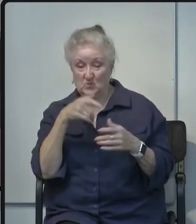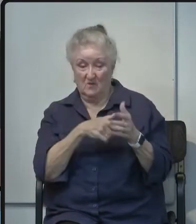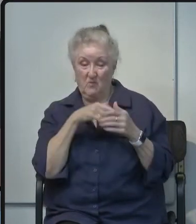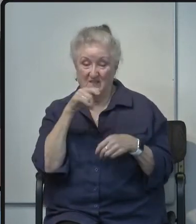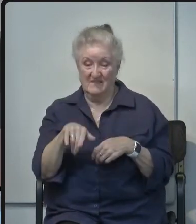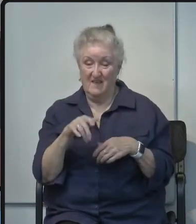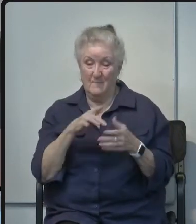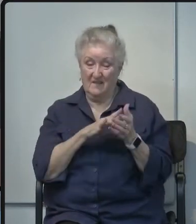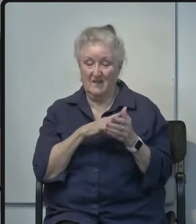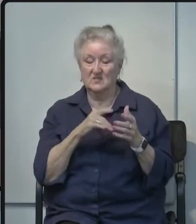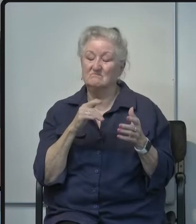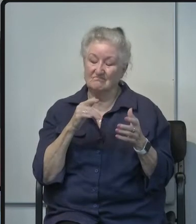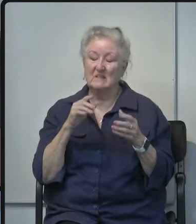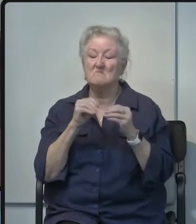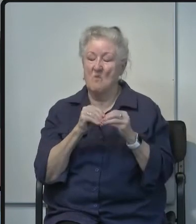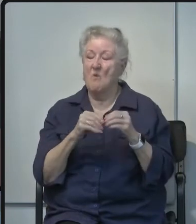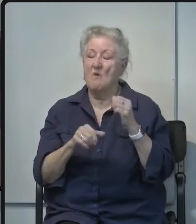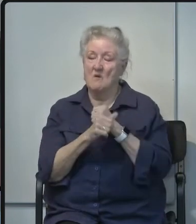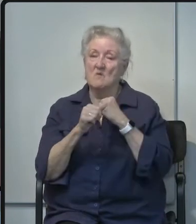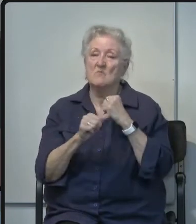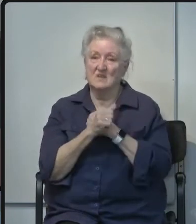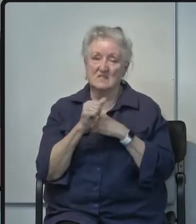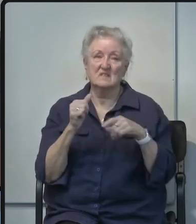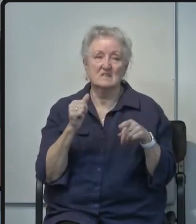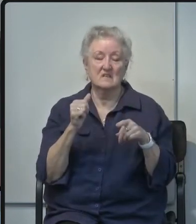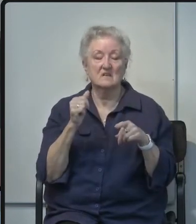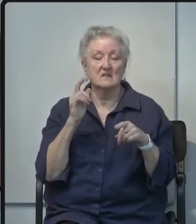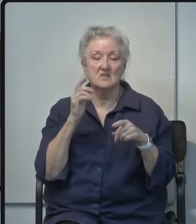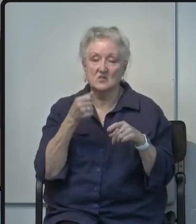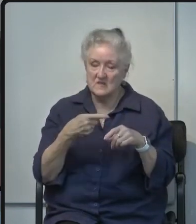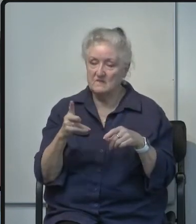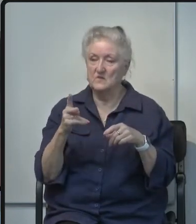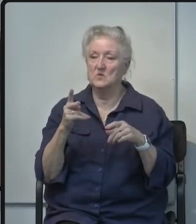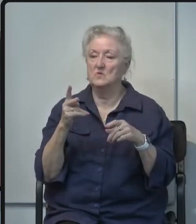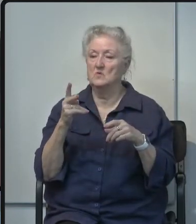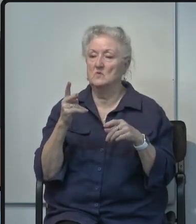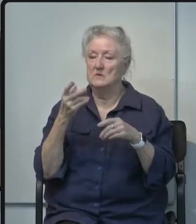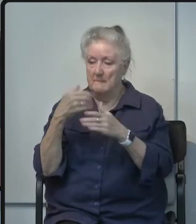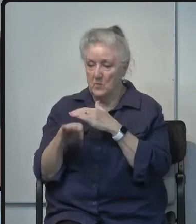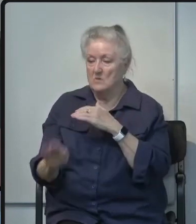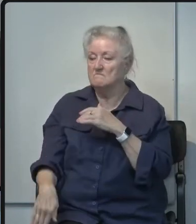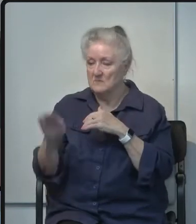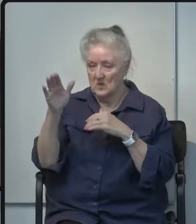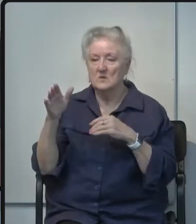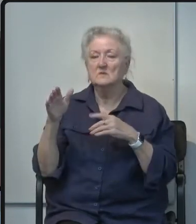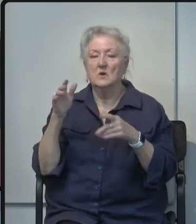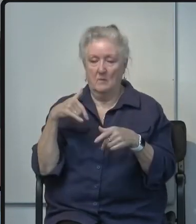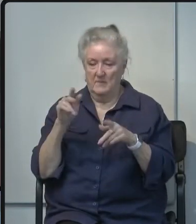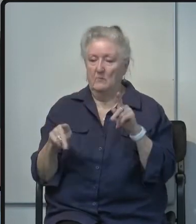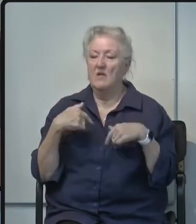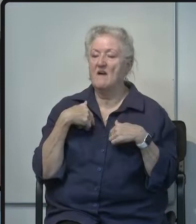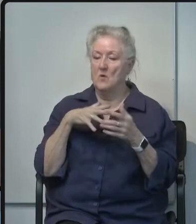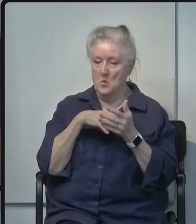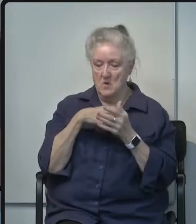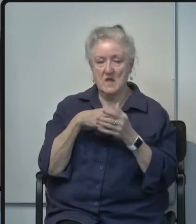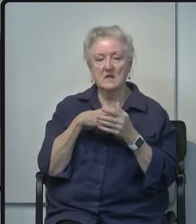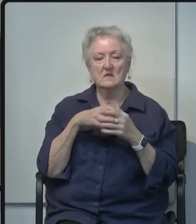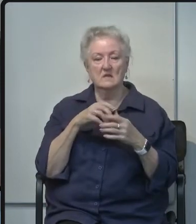more at risk there's few congenital conditions where people have a weakened immune system from birth